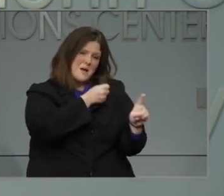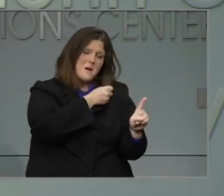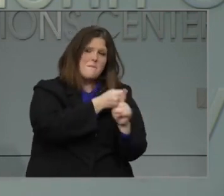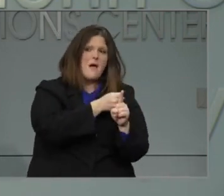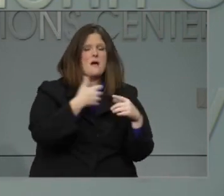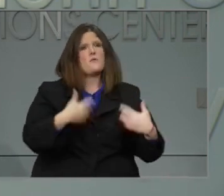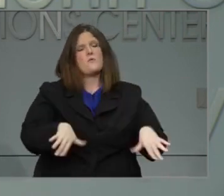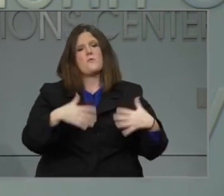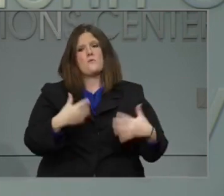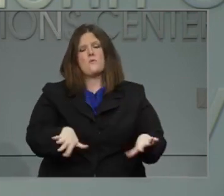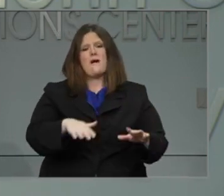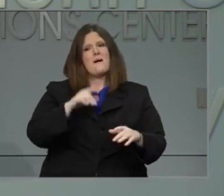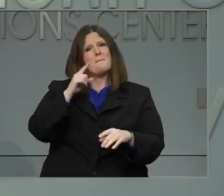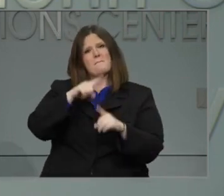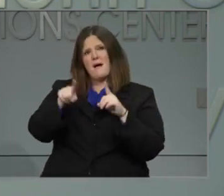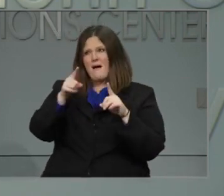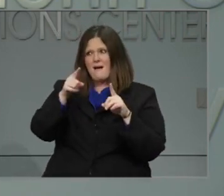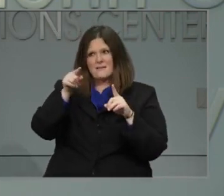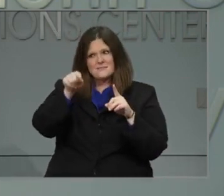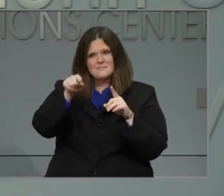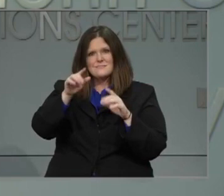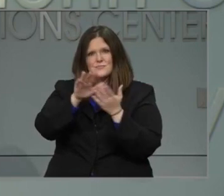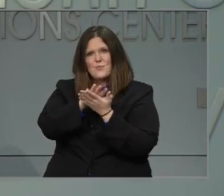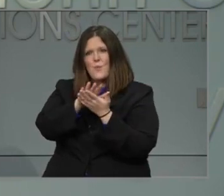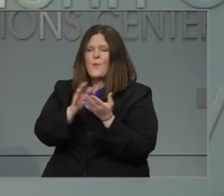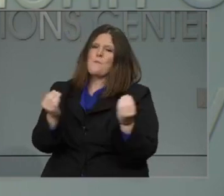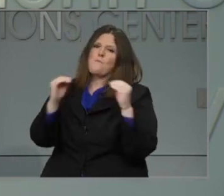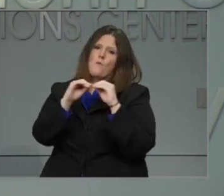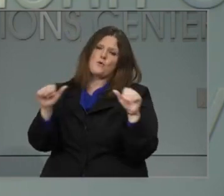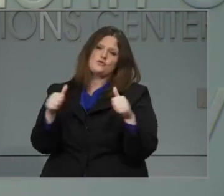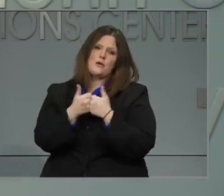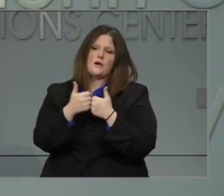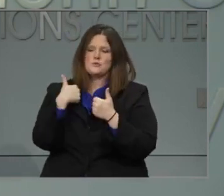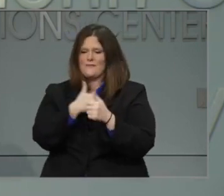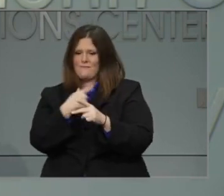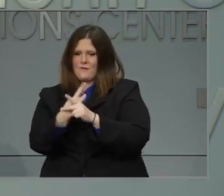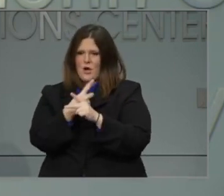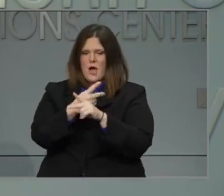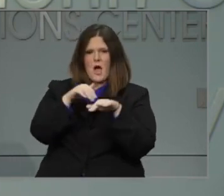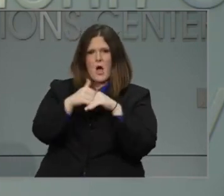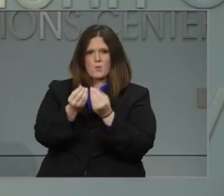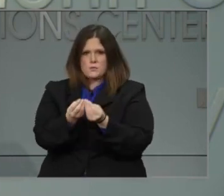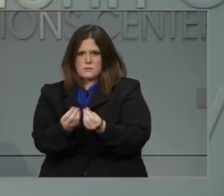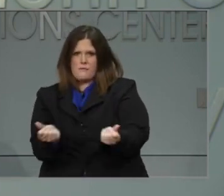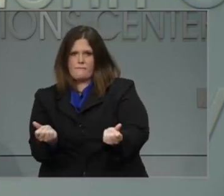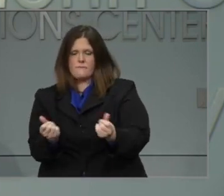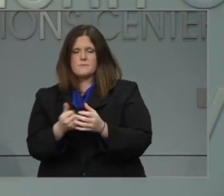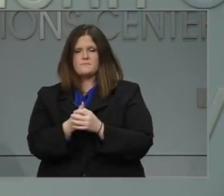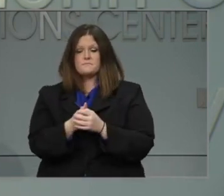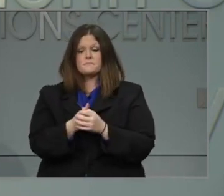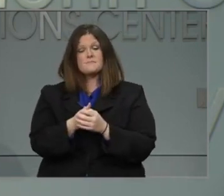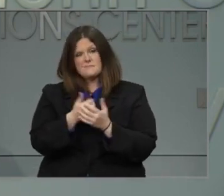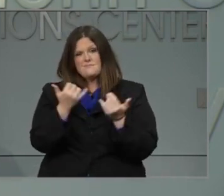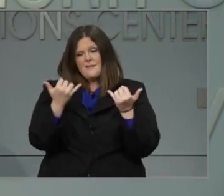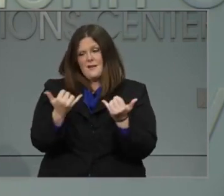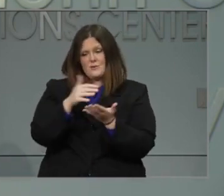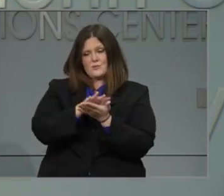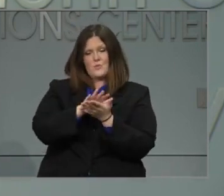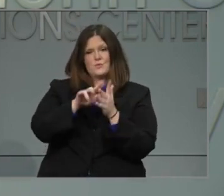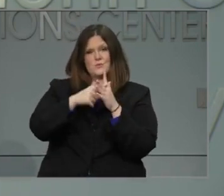challenging to address. As the school year has started, I know that many parents are facing difficult choices